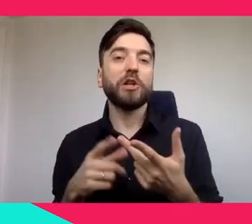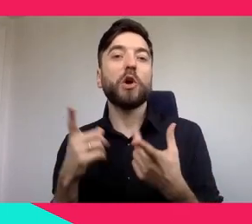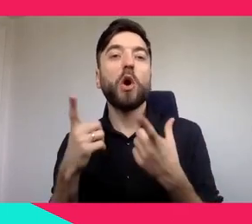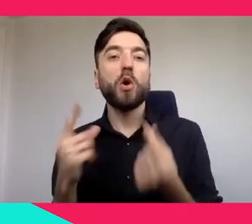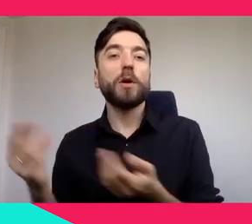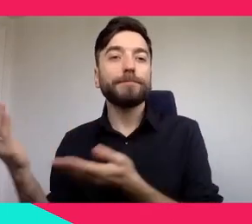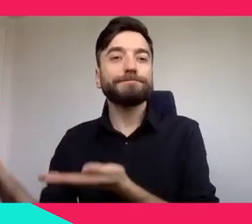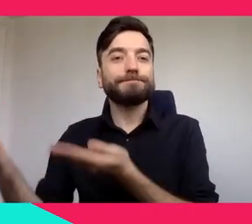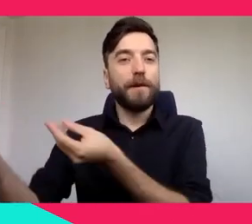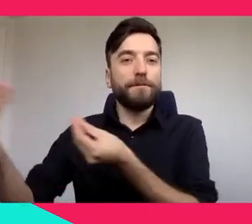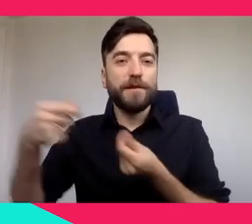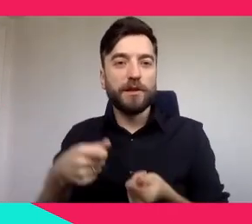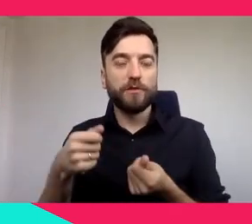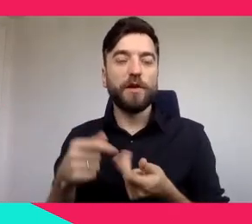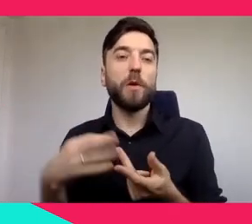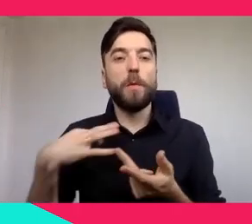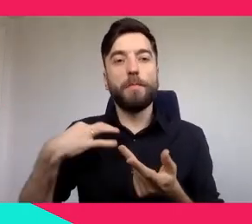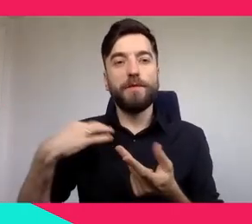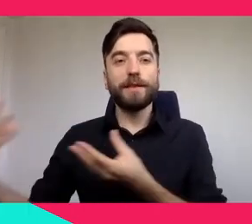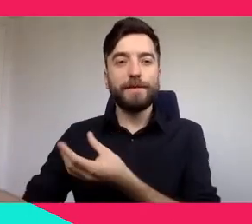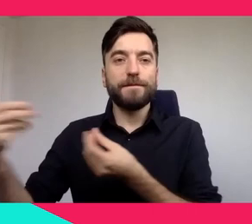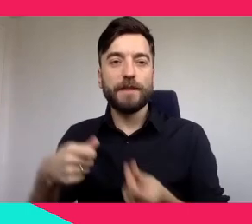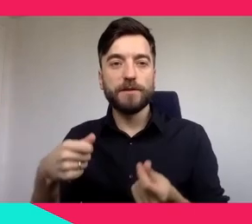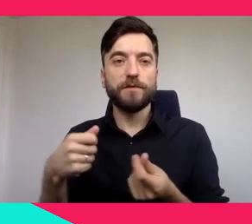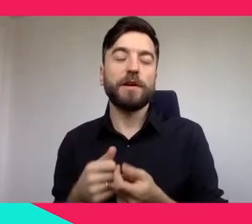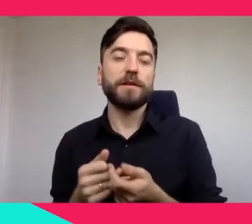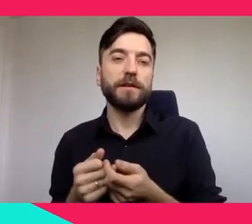renting for events.